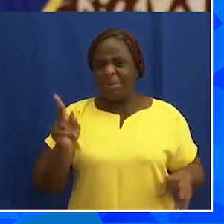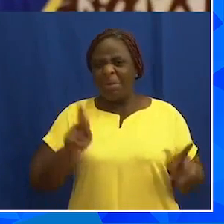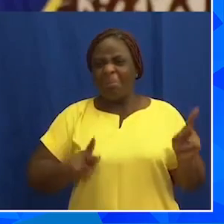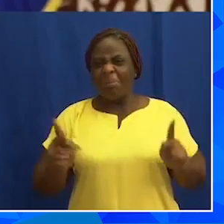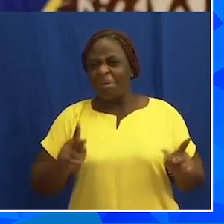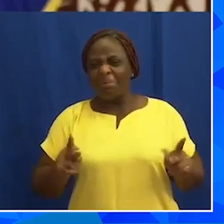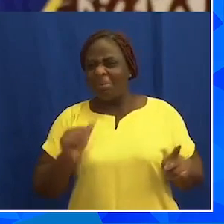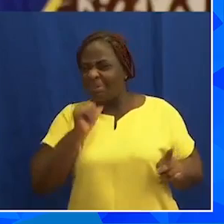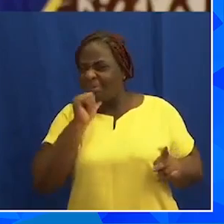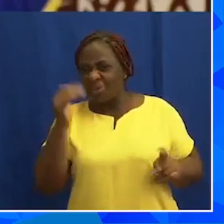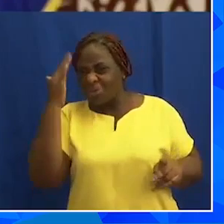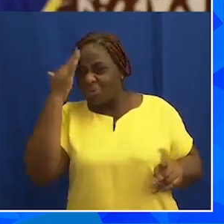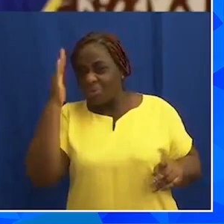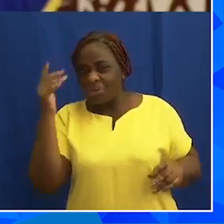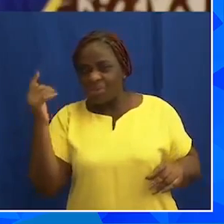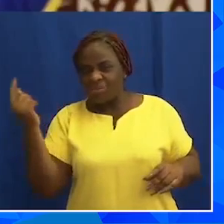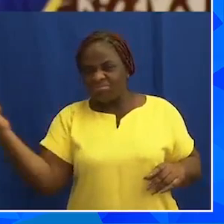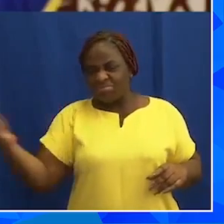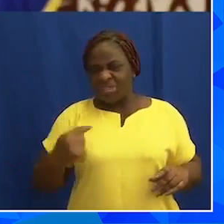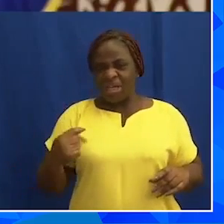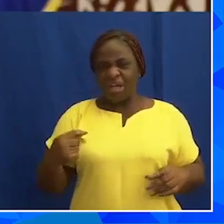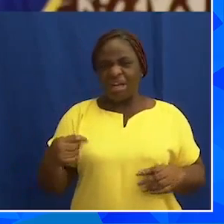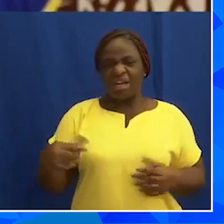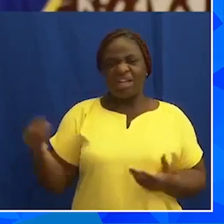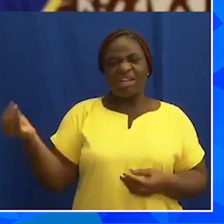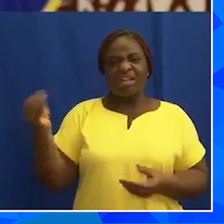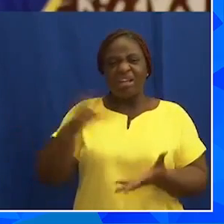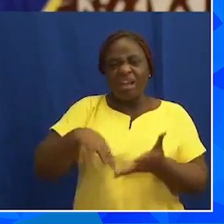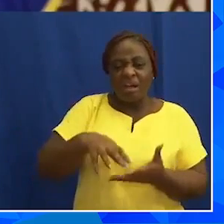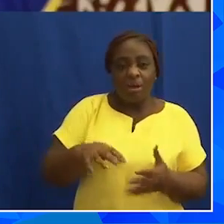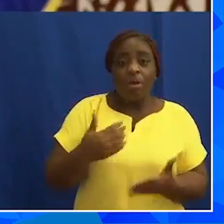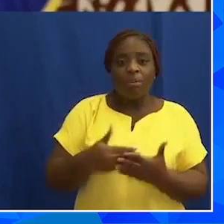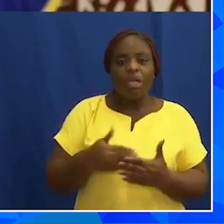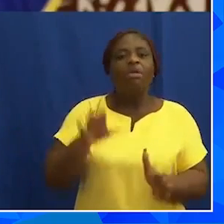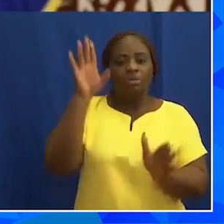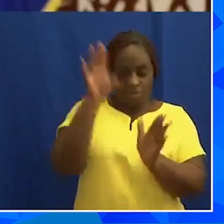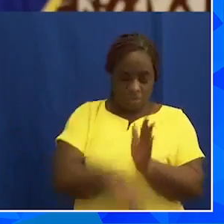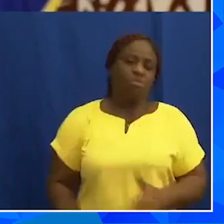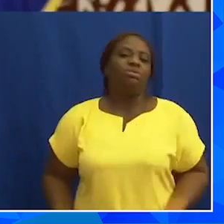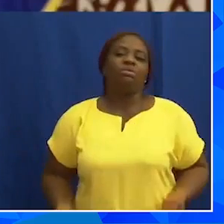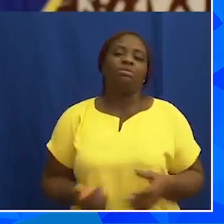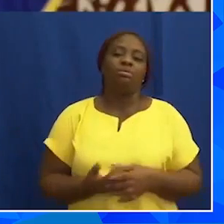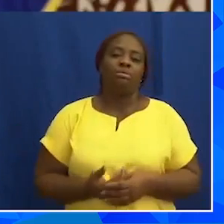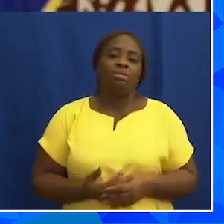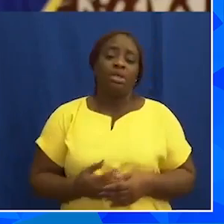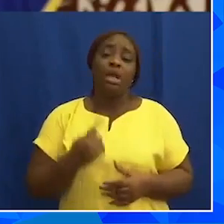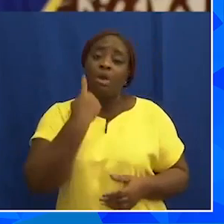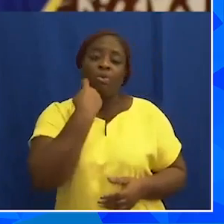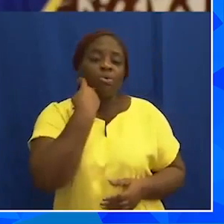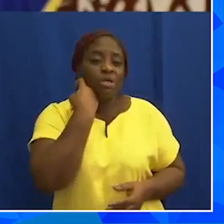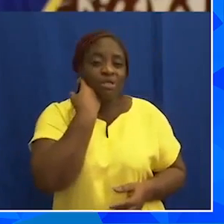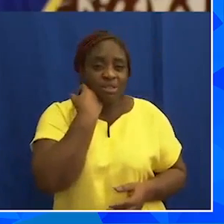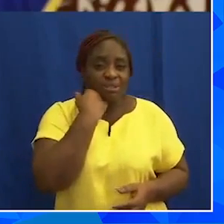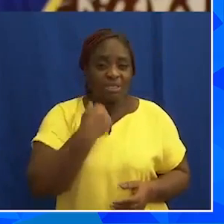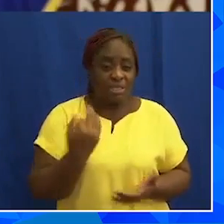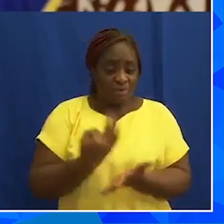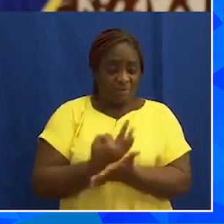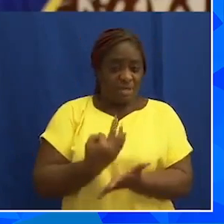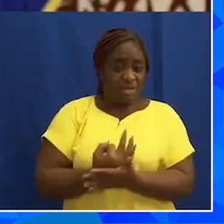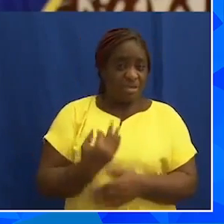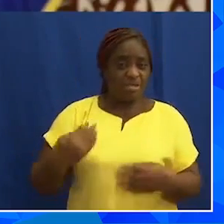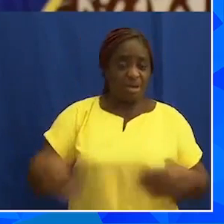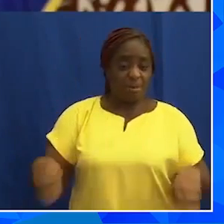person to talk down your money, it will go down. The recent turbulence on the financial